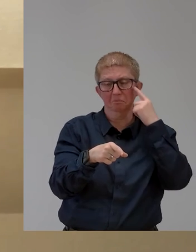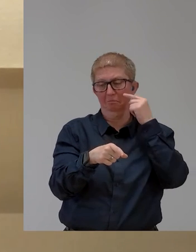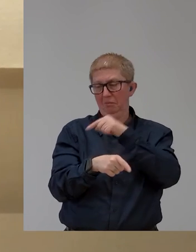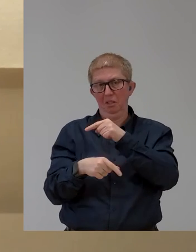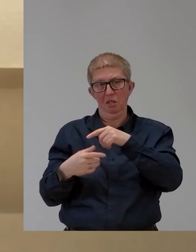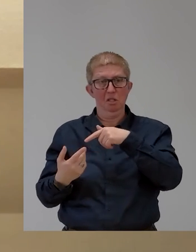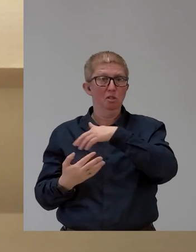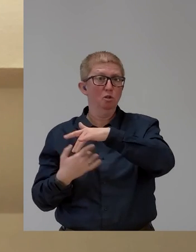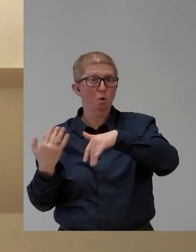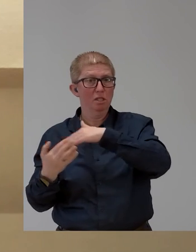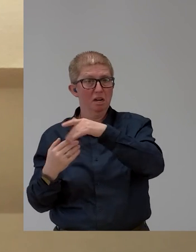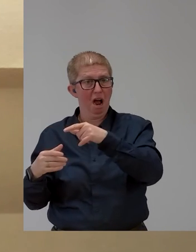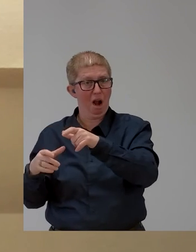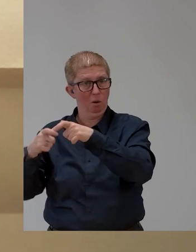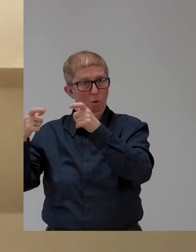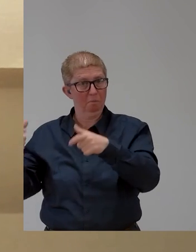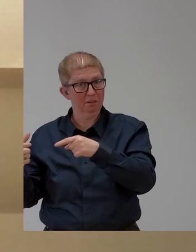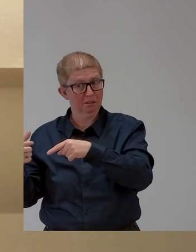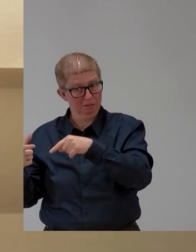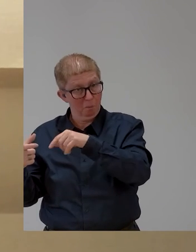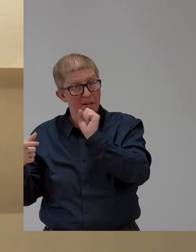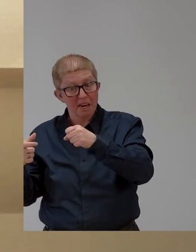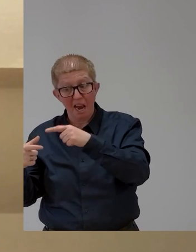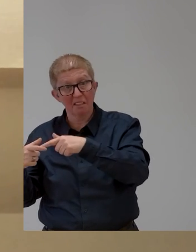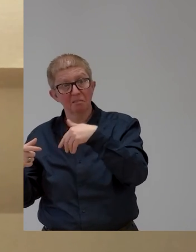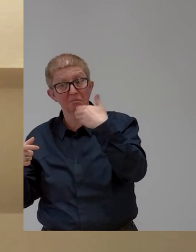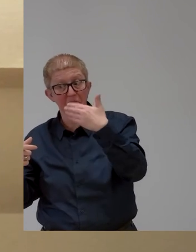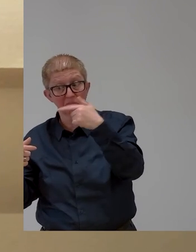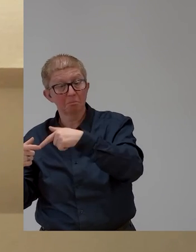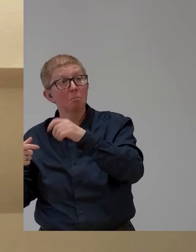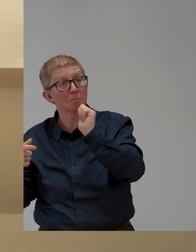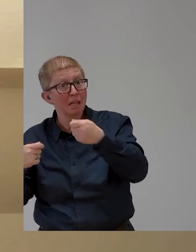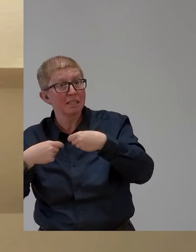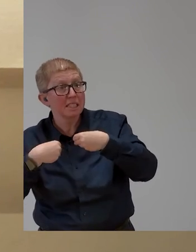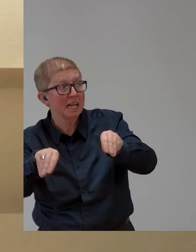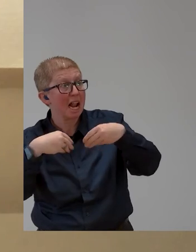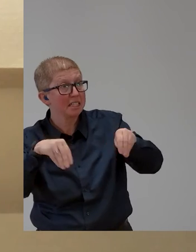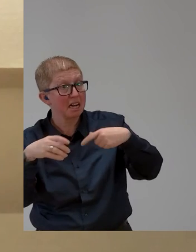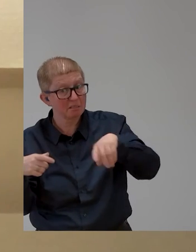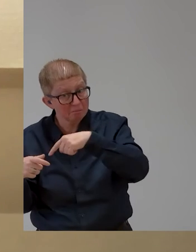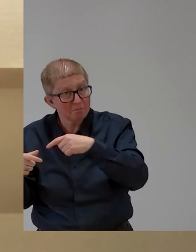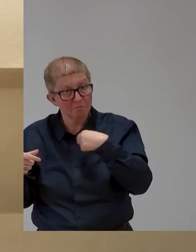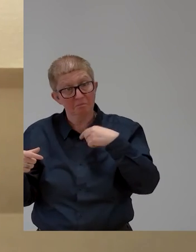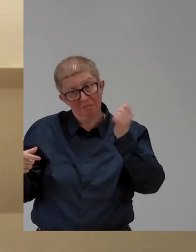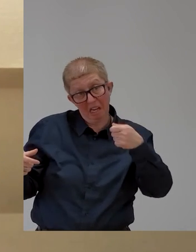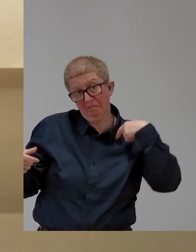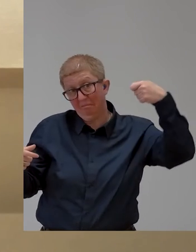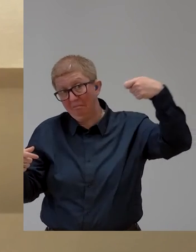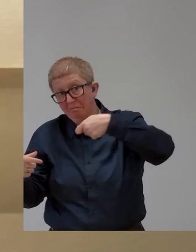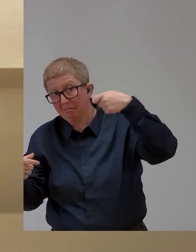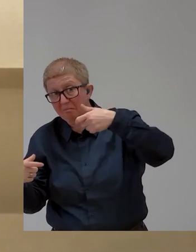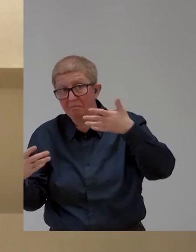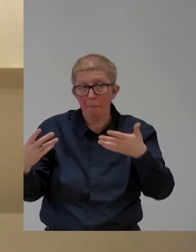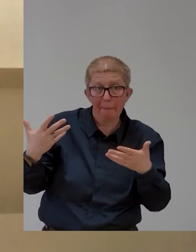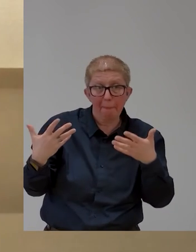grant funding. And then over time also added with some complementary impact investing funding. And then after the successful proof